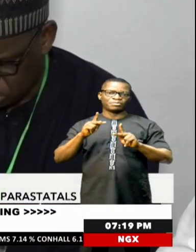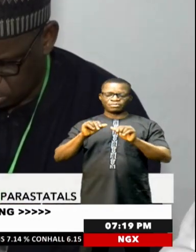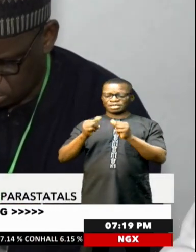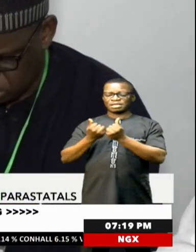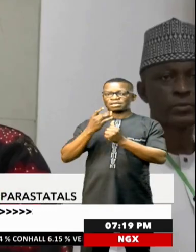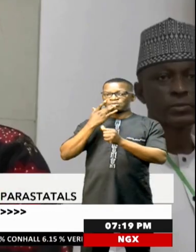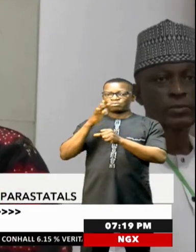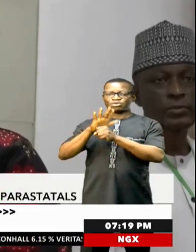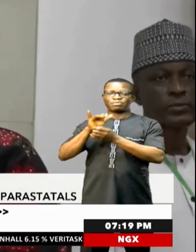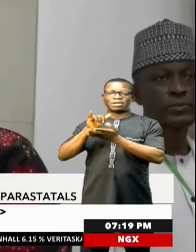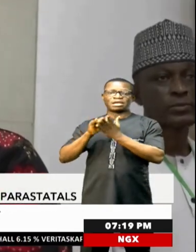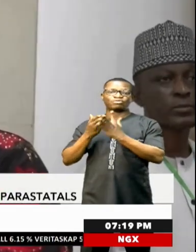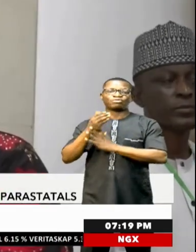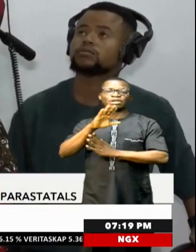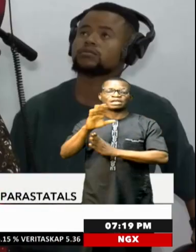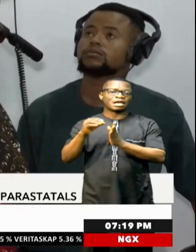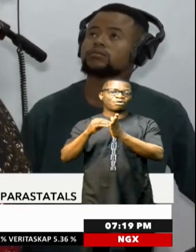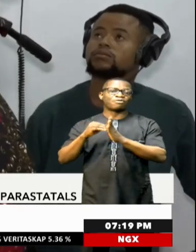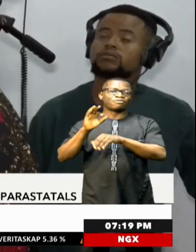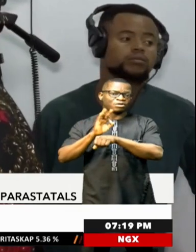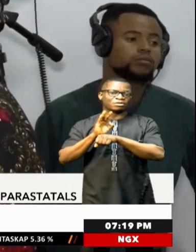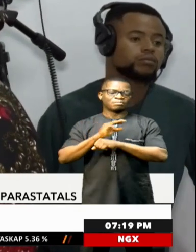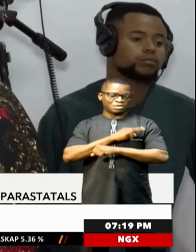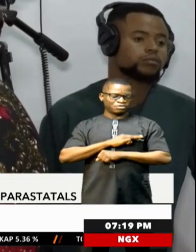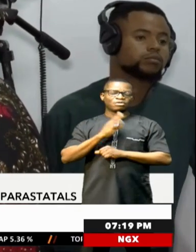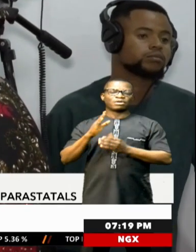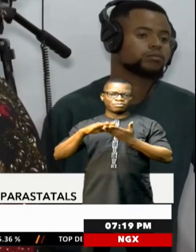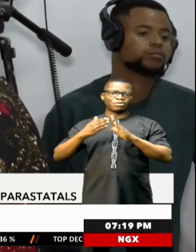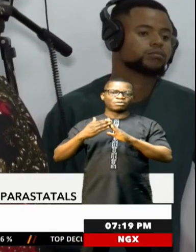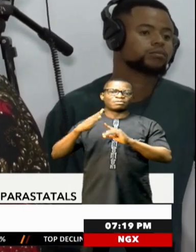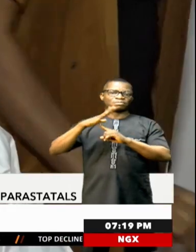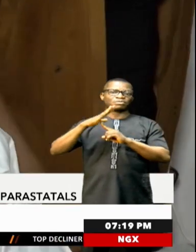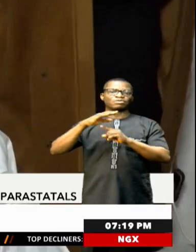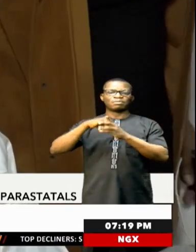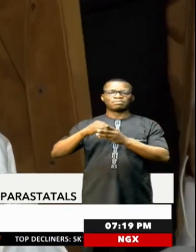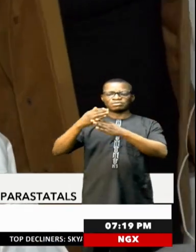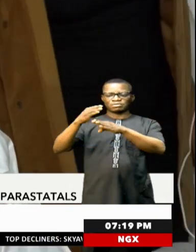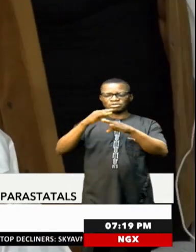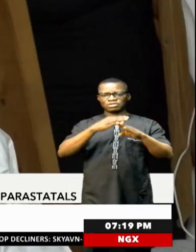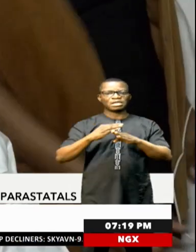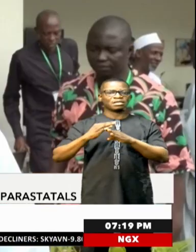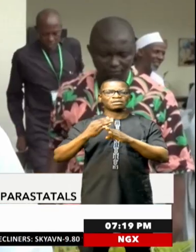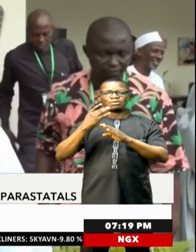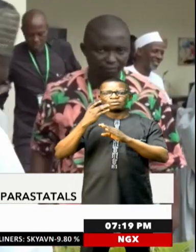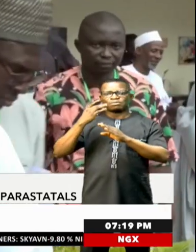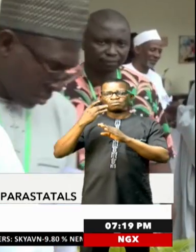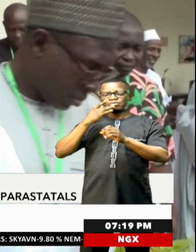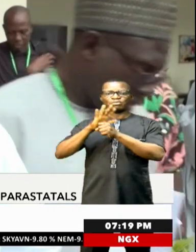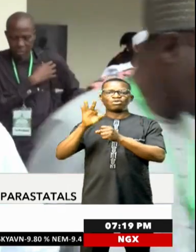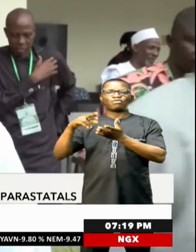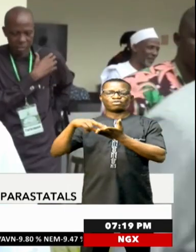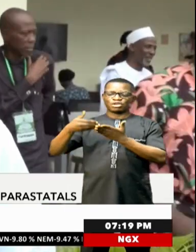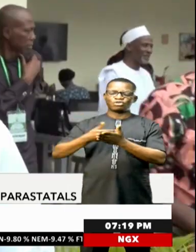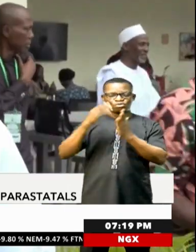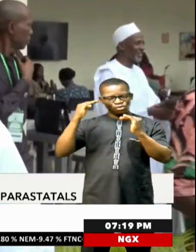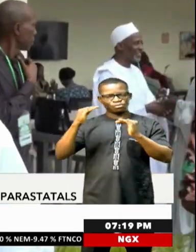through their delivery task team, the ministry will remain top in propagating the policies of a Renewed Hope. To make sure that we sustain